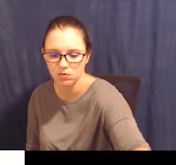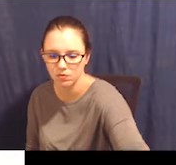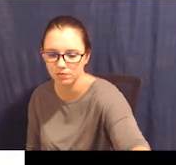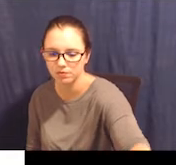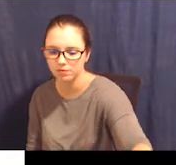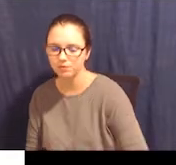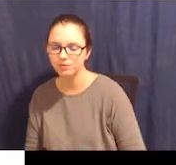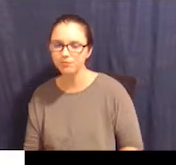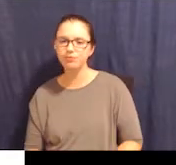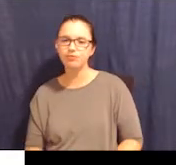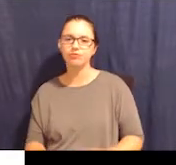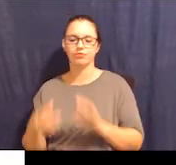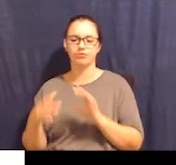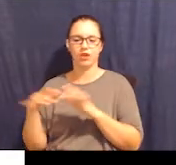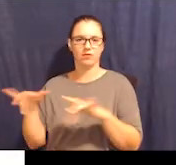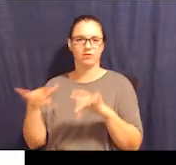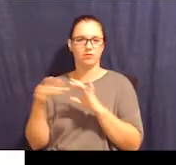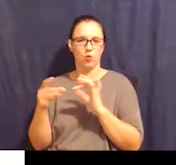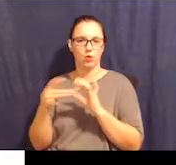I want support.